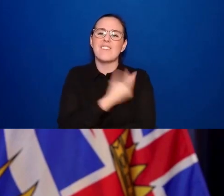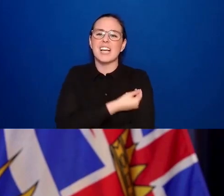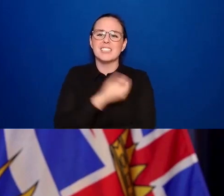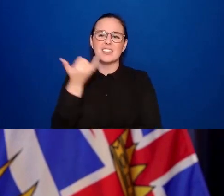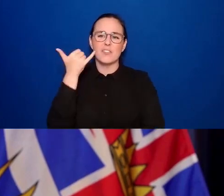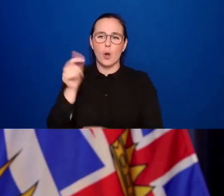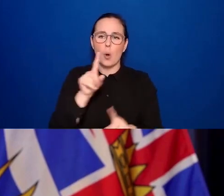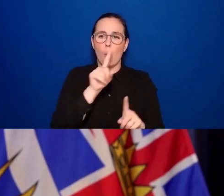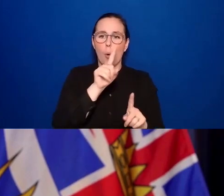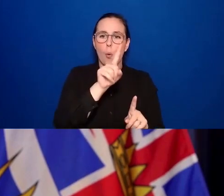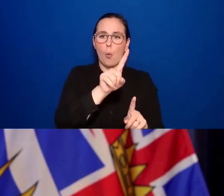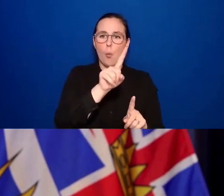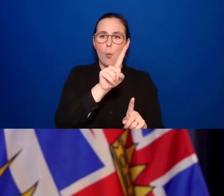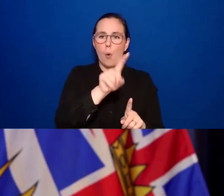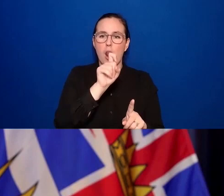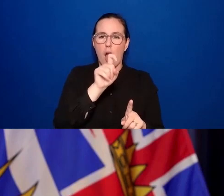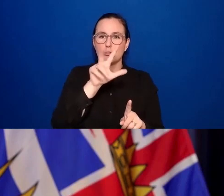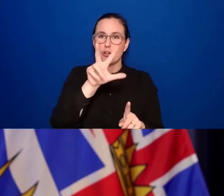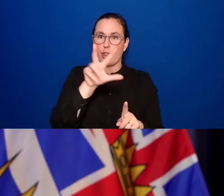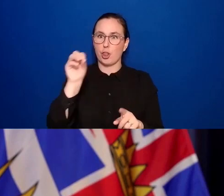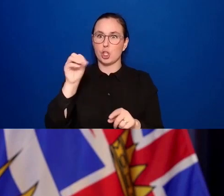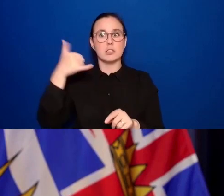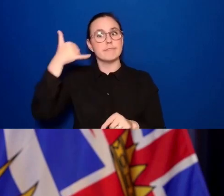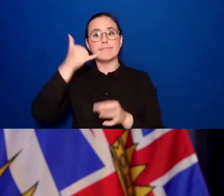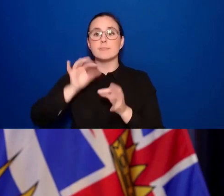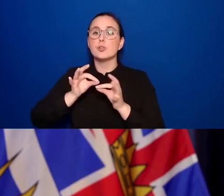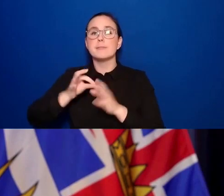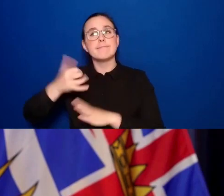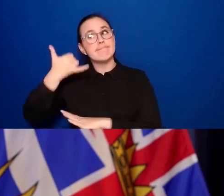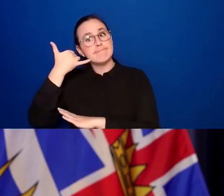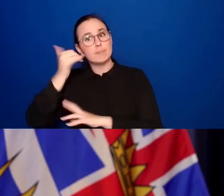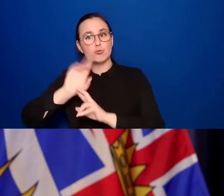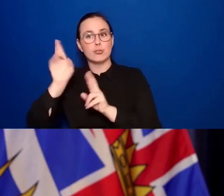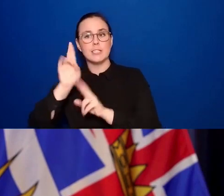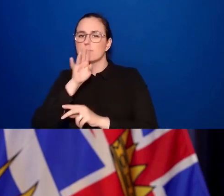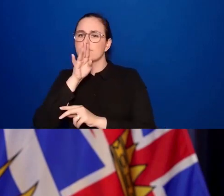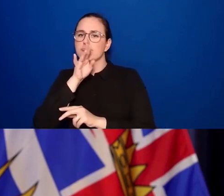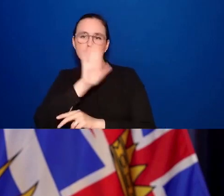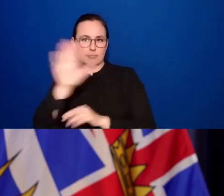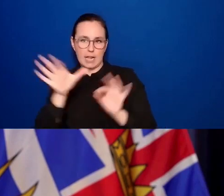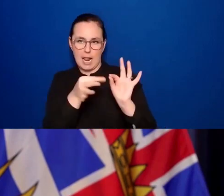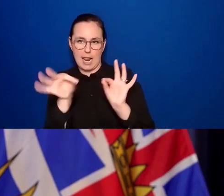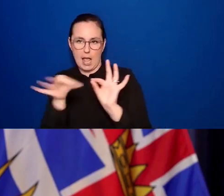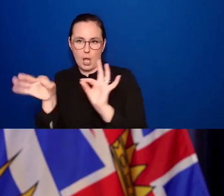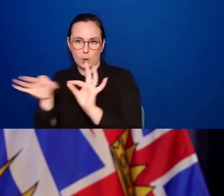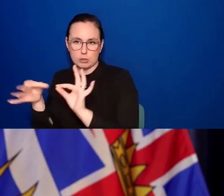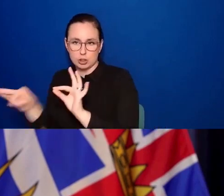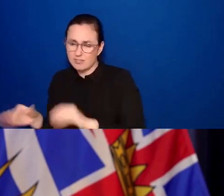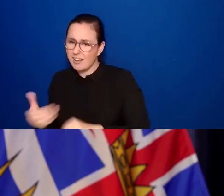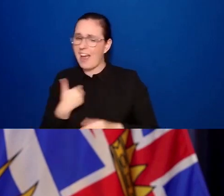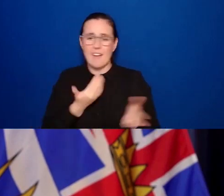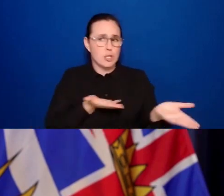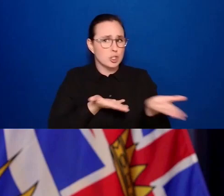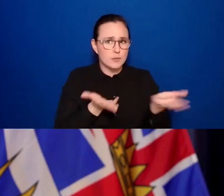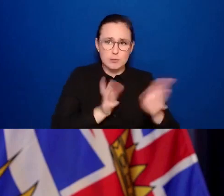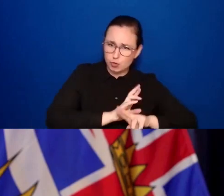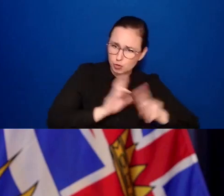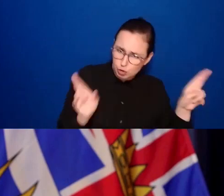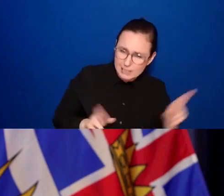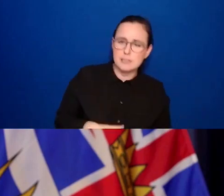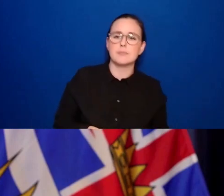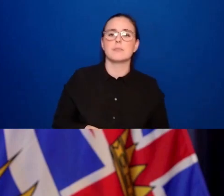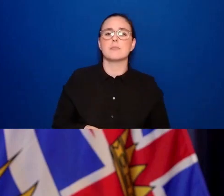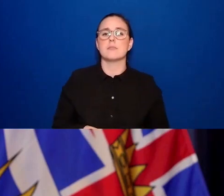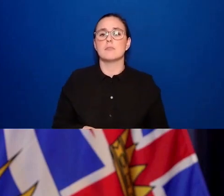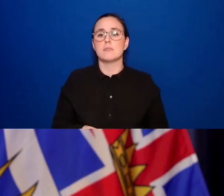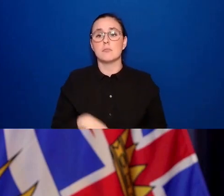There's information in multiple languages to assist people in using the downloading service as well. And you can visit one of our